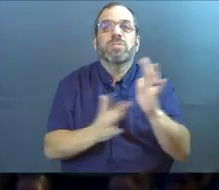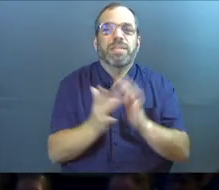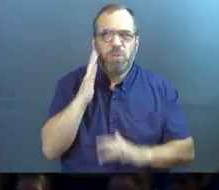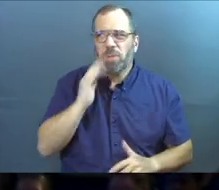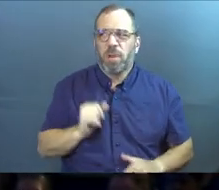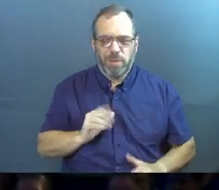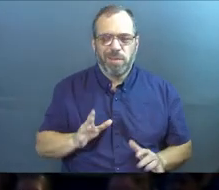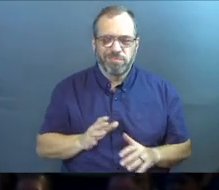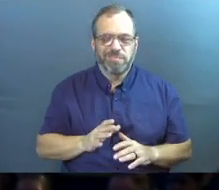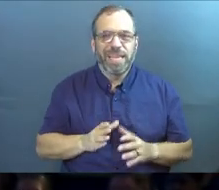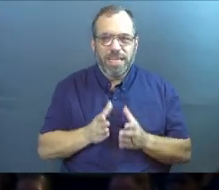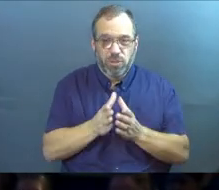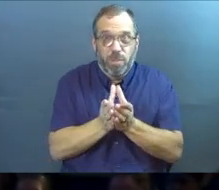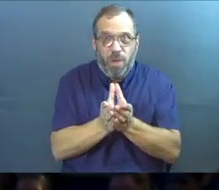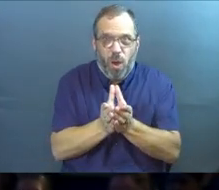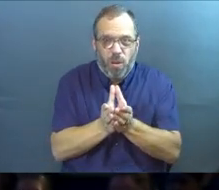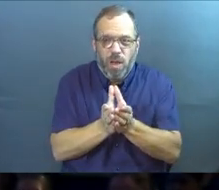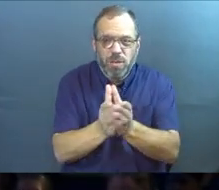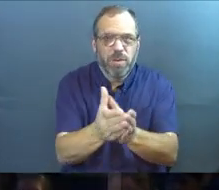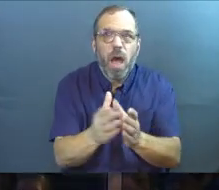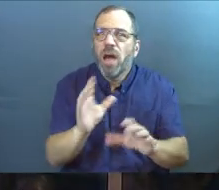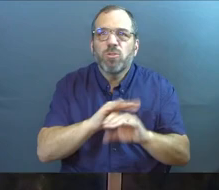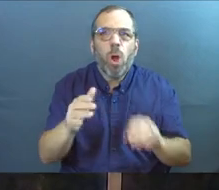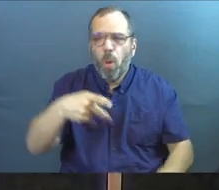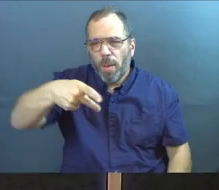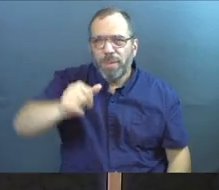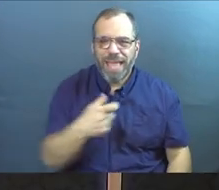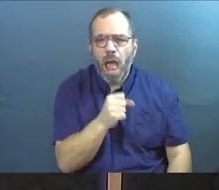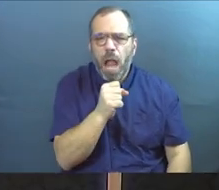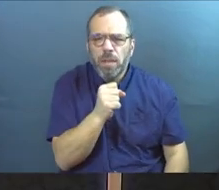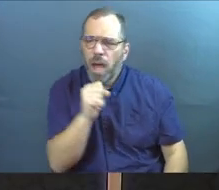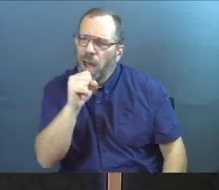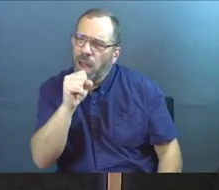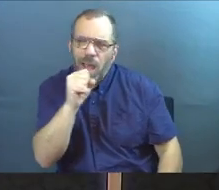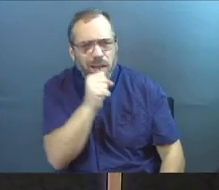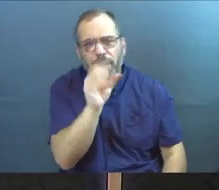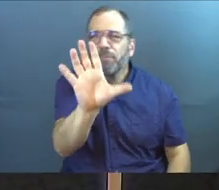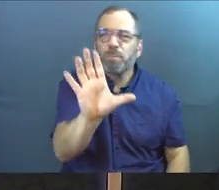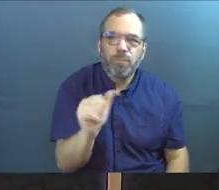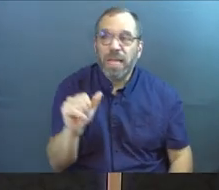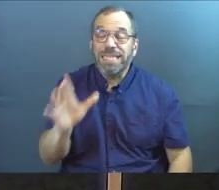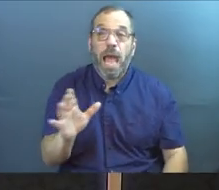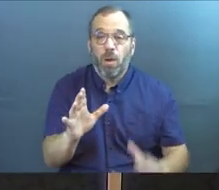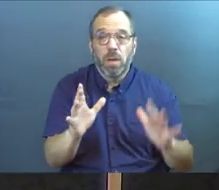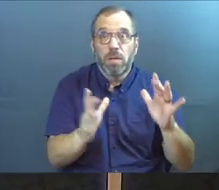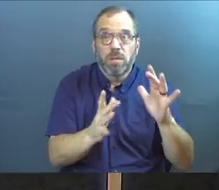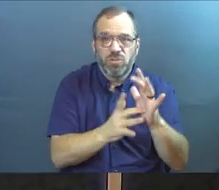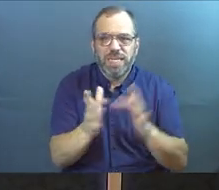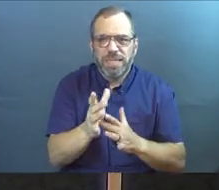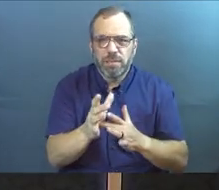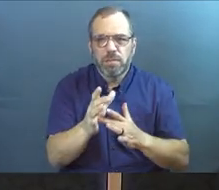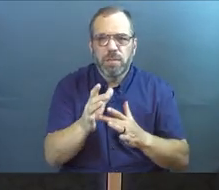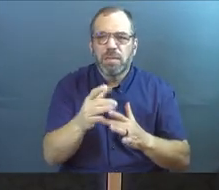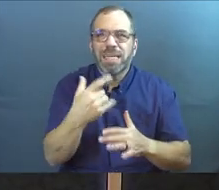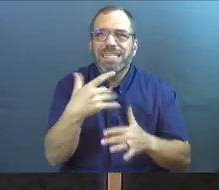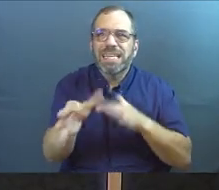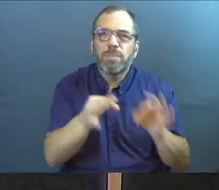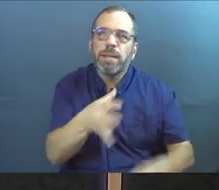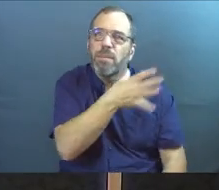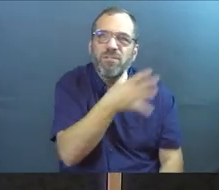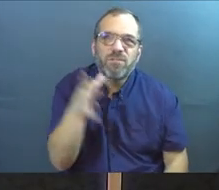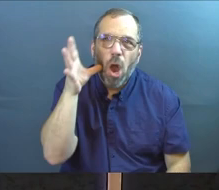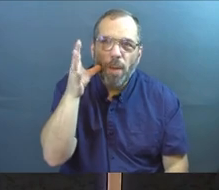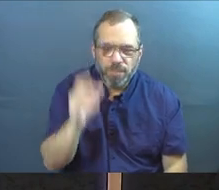knows what he's doing. Amen? Amen. No sound system. He knows what he's doing. And he's about to give them farming advice. Verse